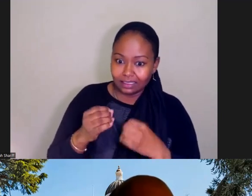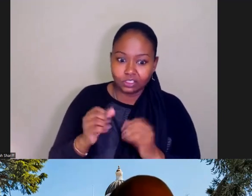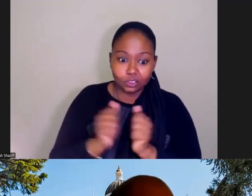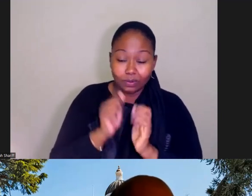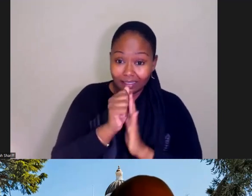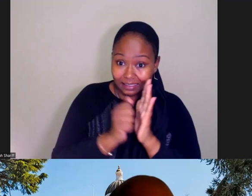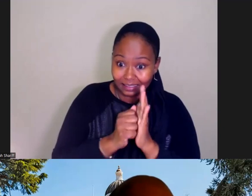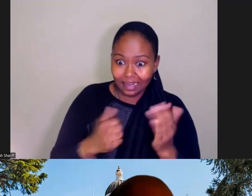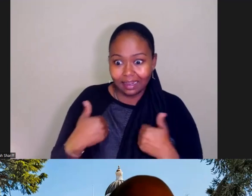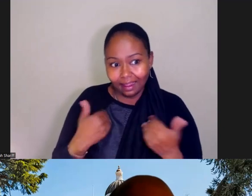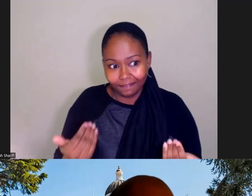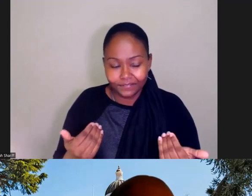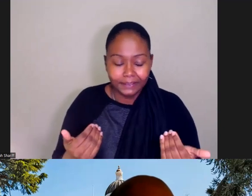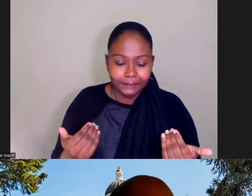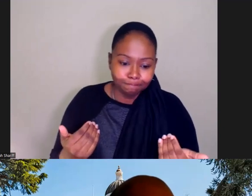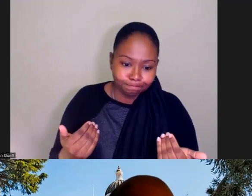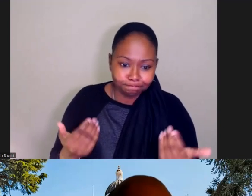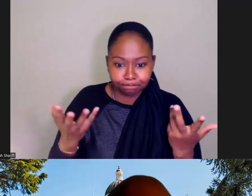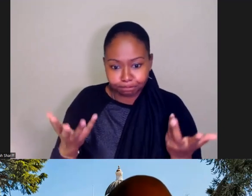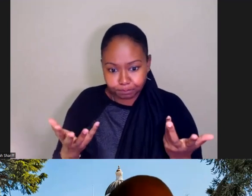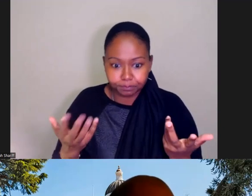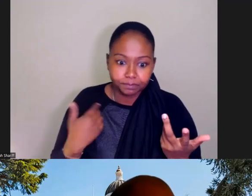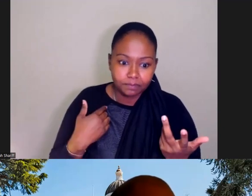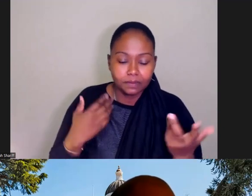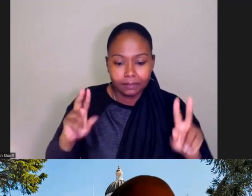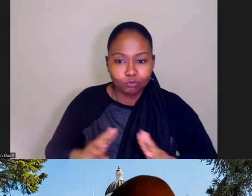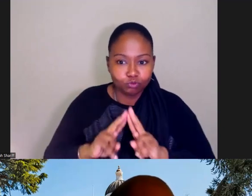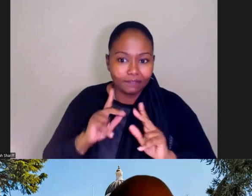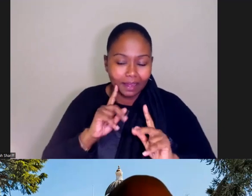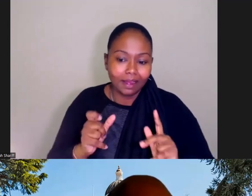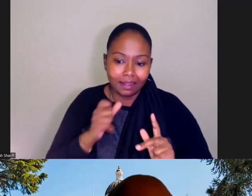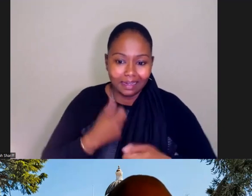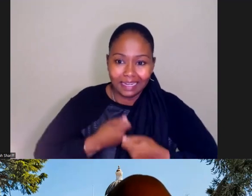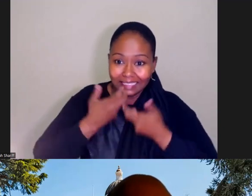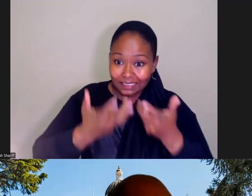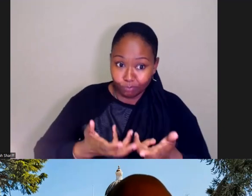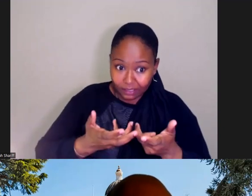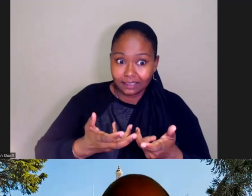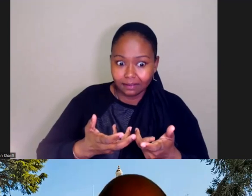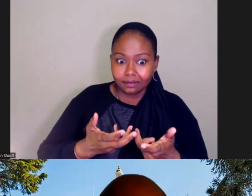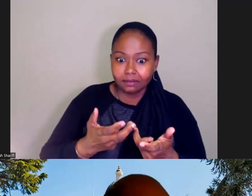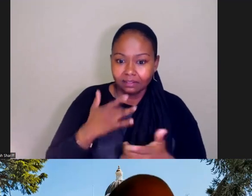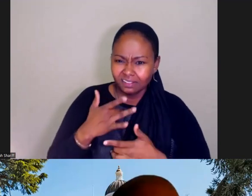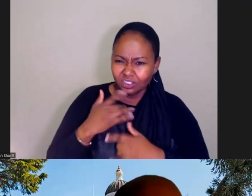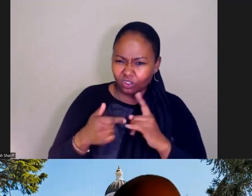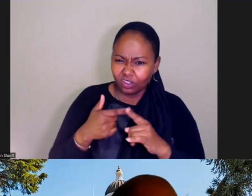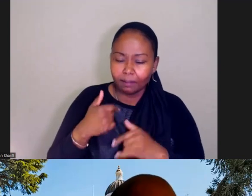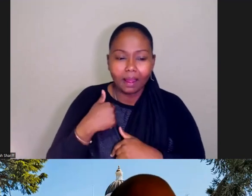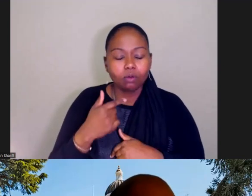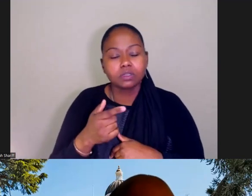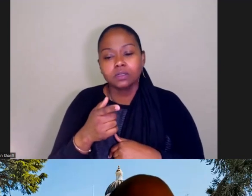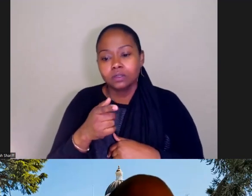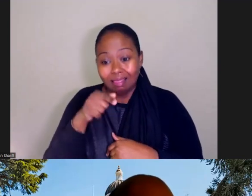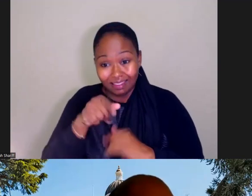have been unified in expressing concerns about not just this policy, but others